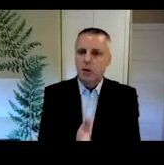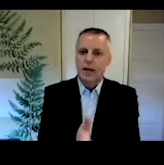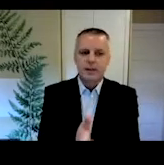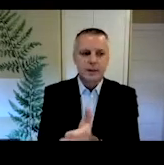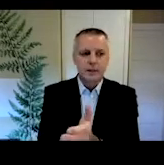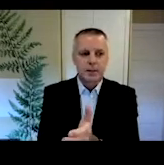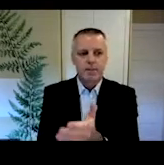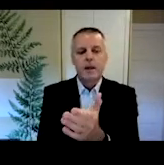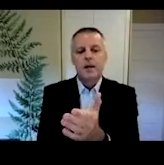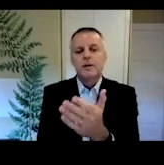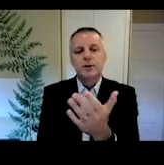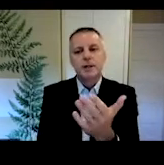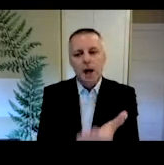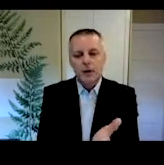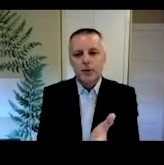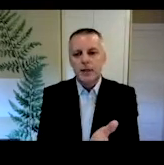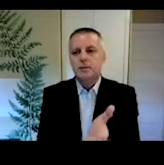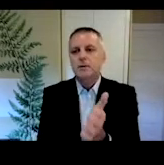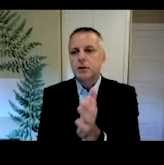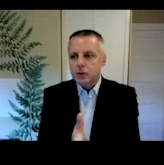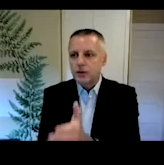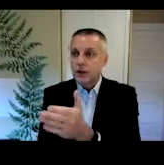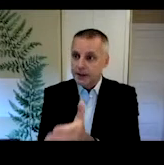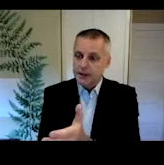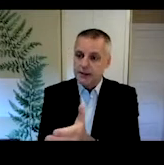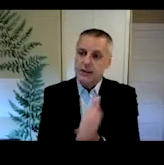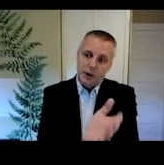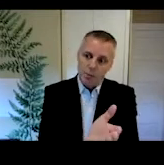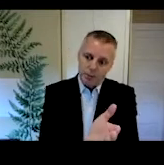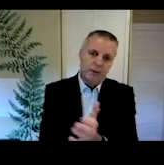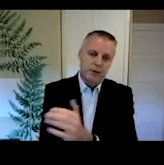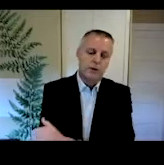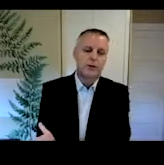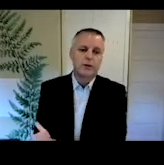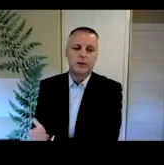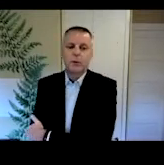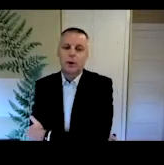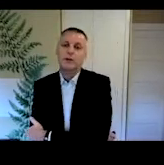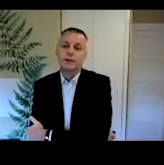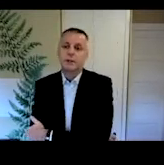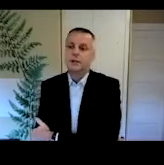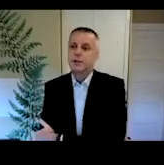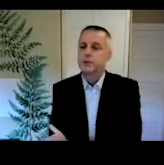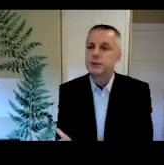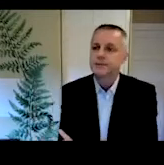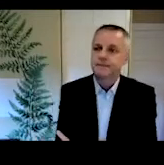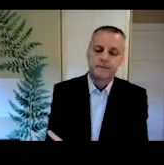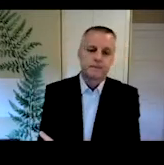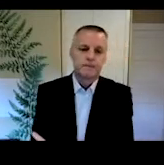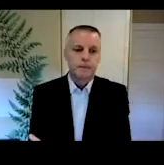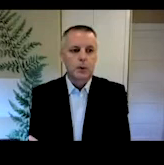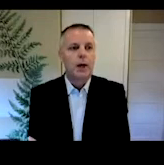takeaways, some really concrete, useful ideas, I hope useful, for listening teachers.